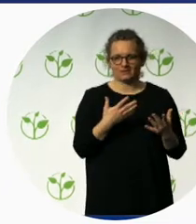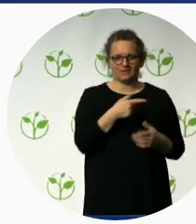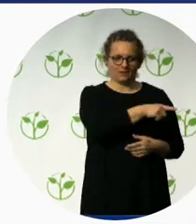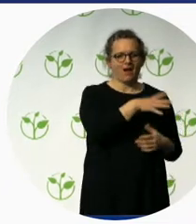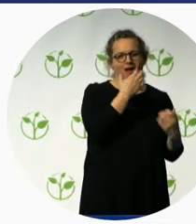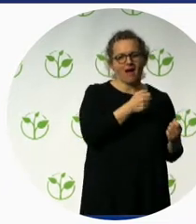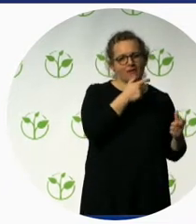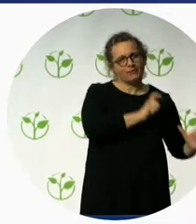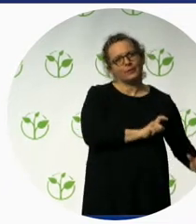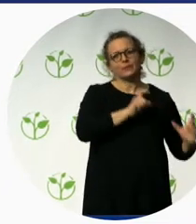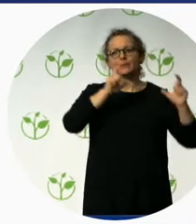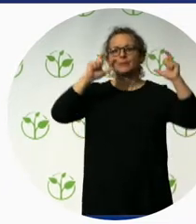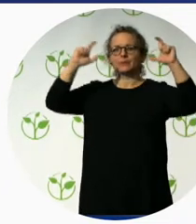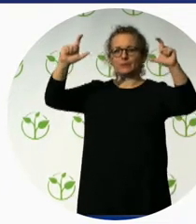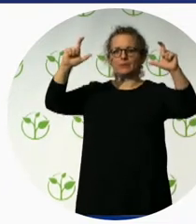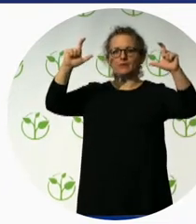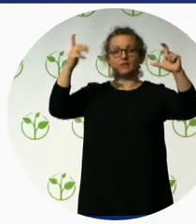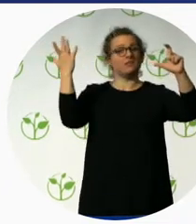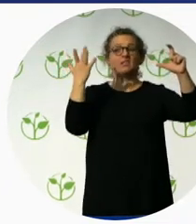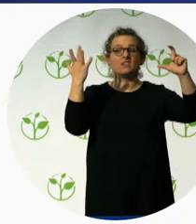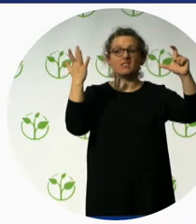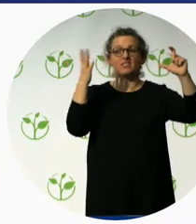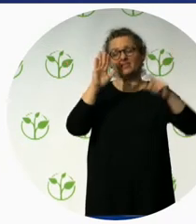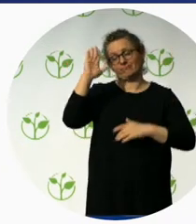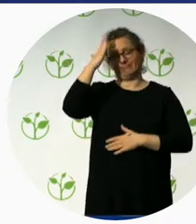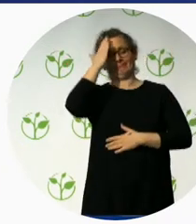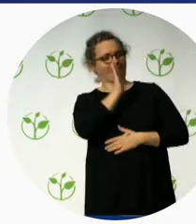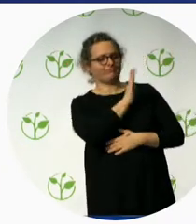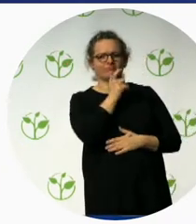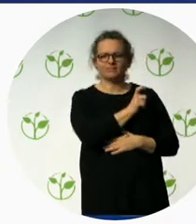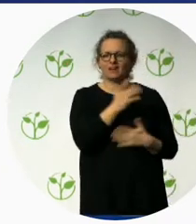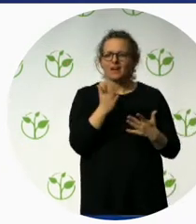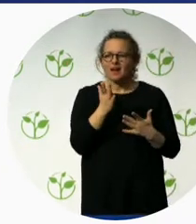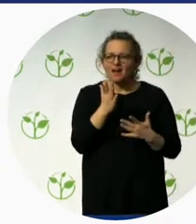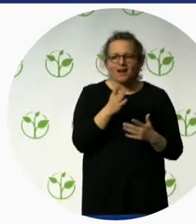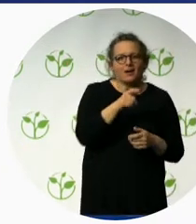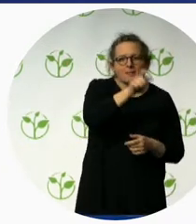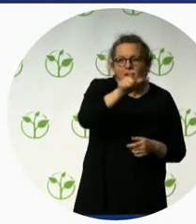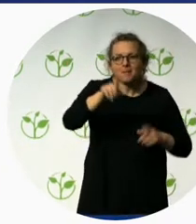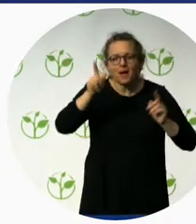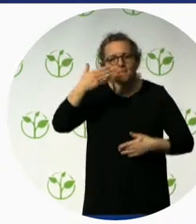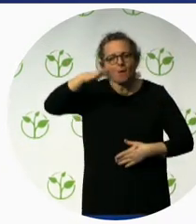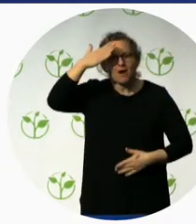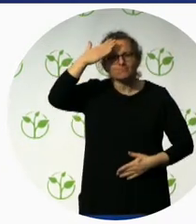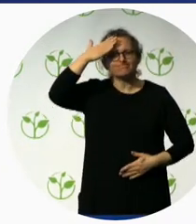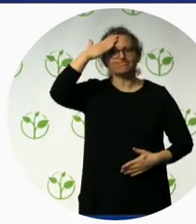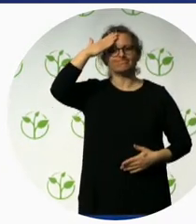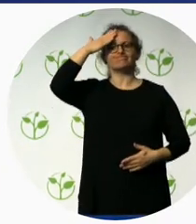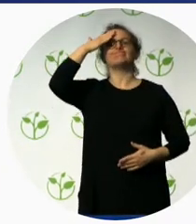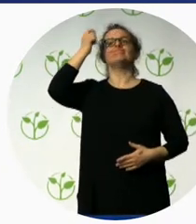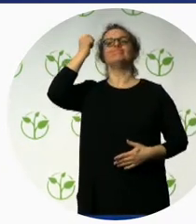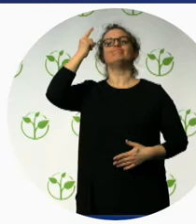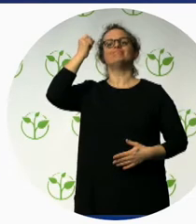awareness raising on accessibility in Lebanon, if I can call you that. She's provided consultations and advice to ministries of